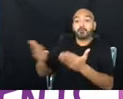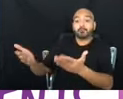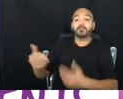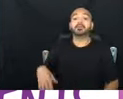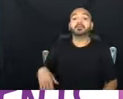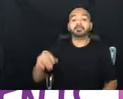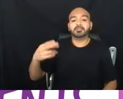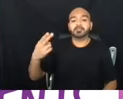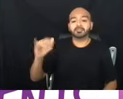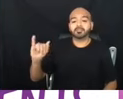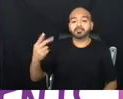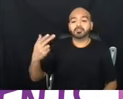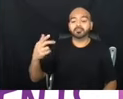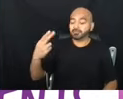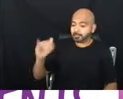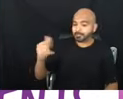Hidgens, um,